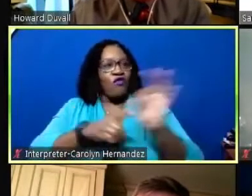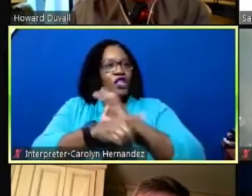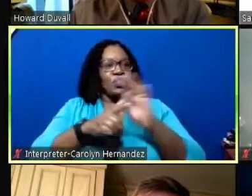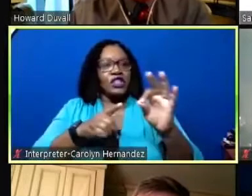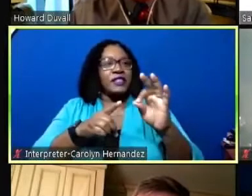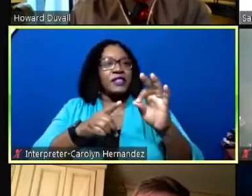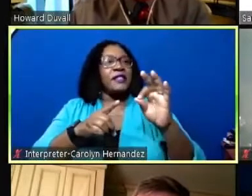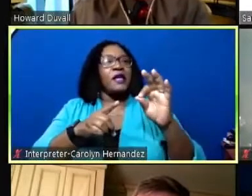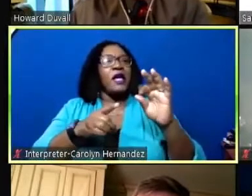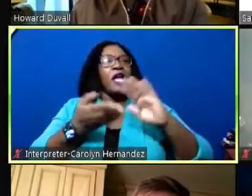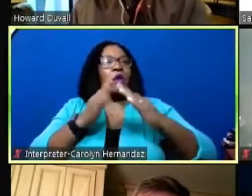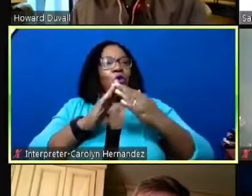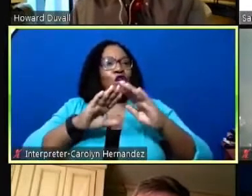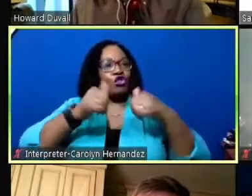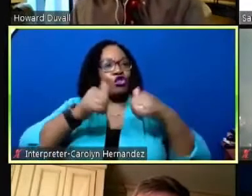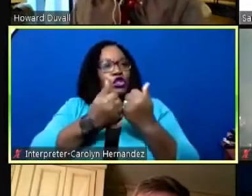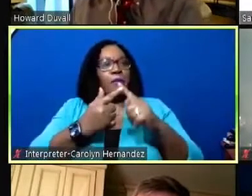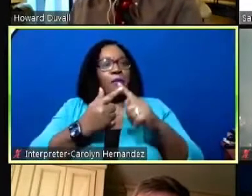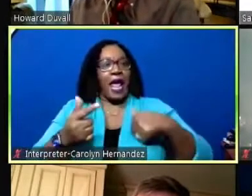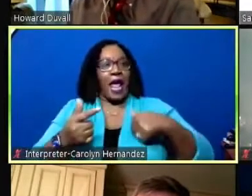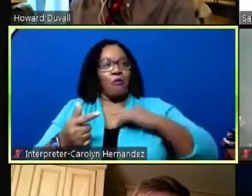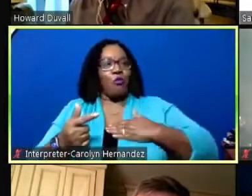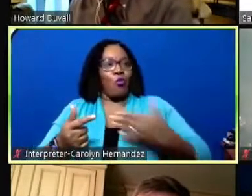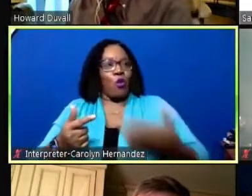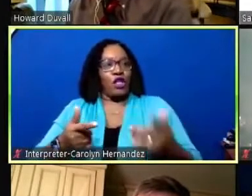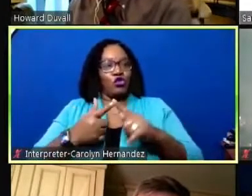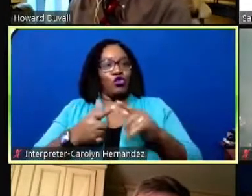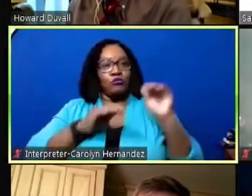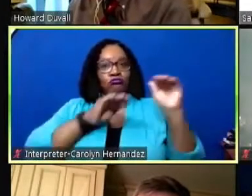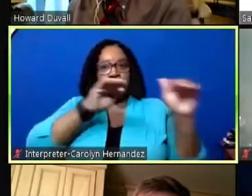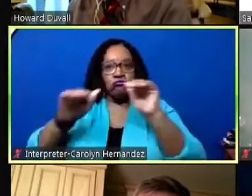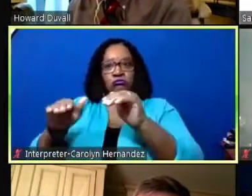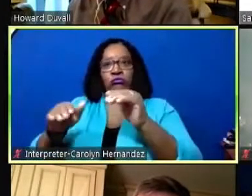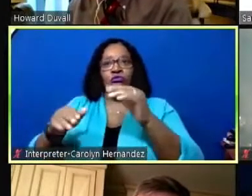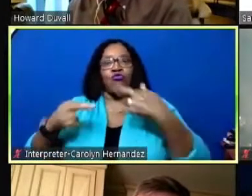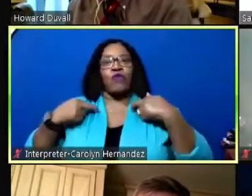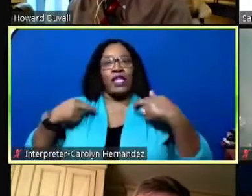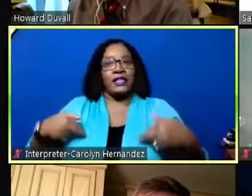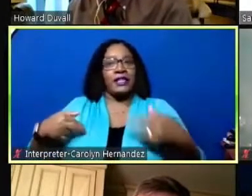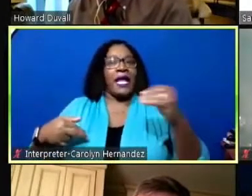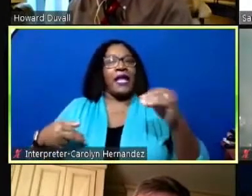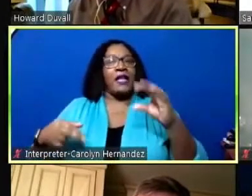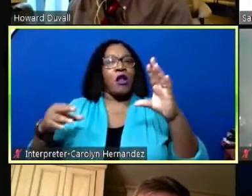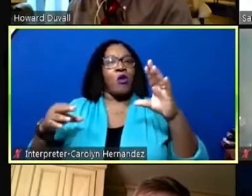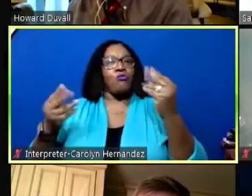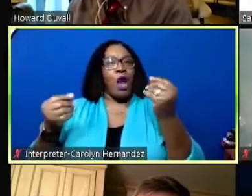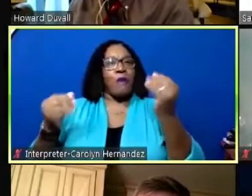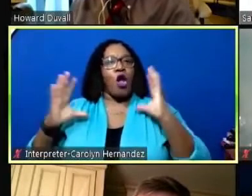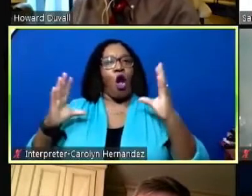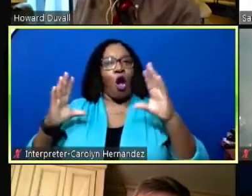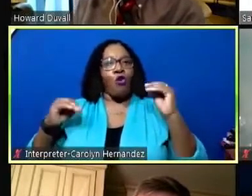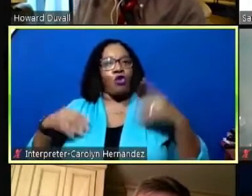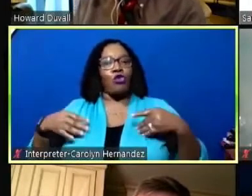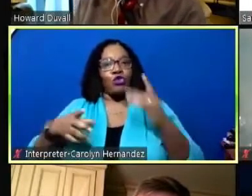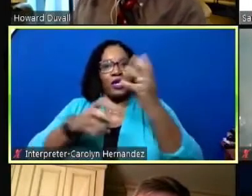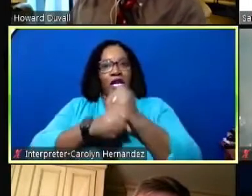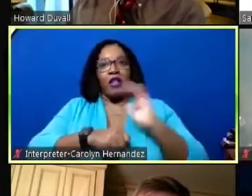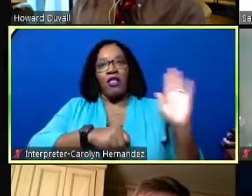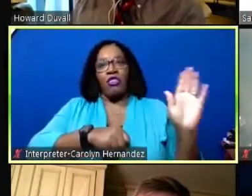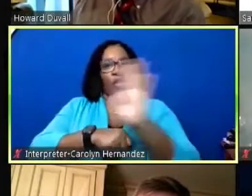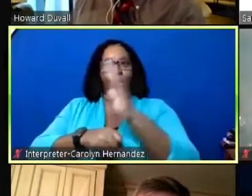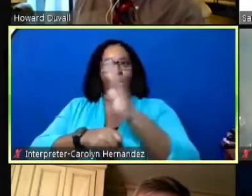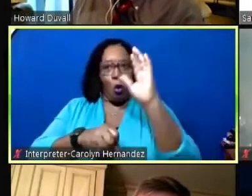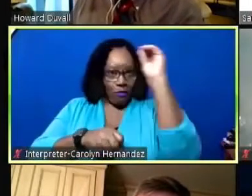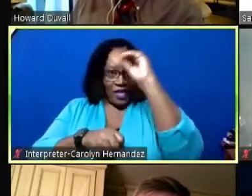association but i am willing to petition residents and owners to gauge overall opinion i personally own